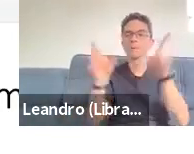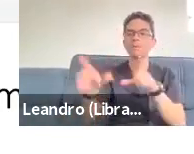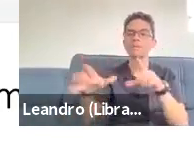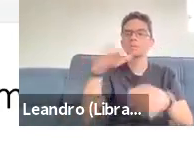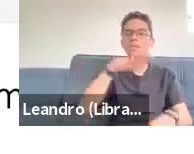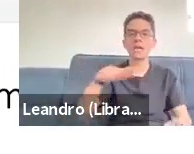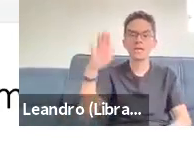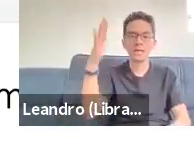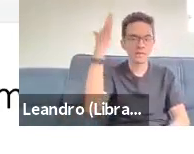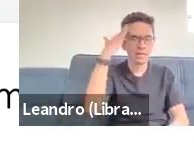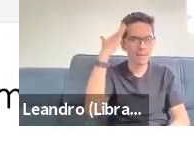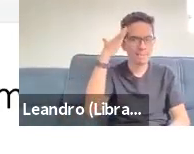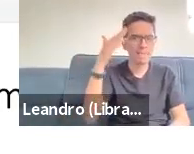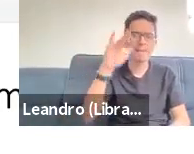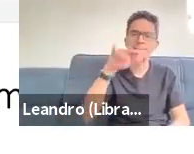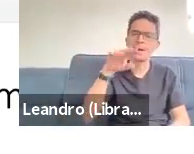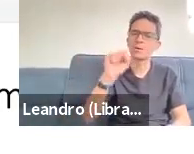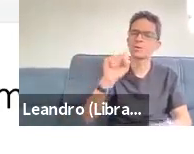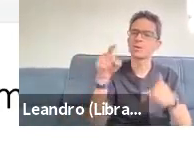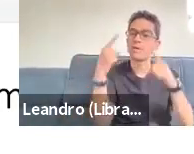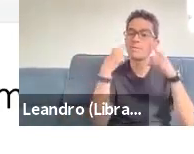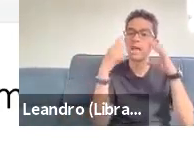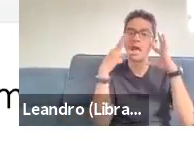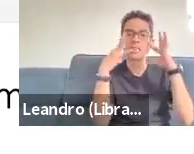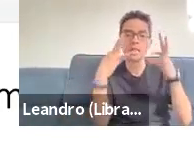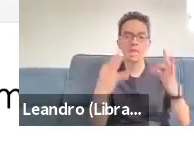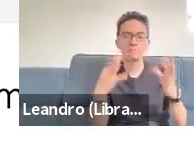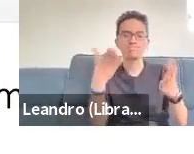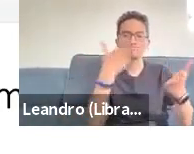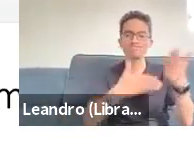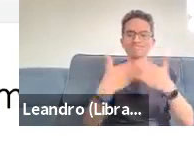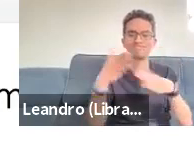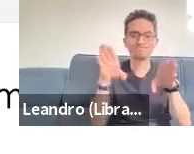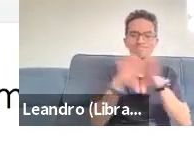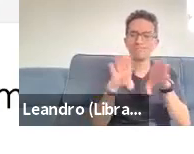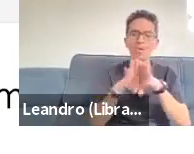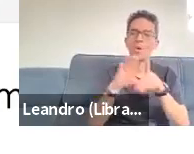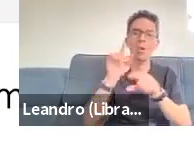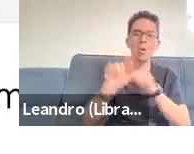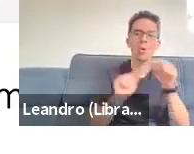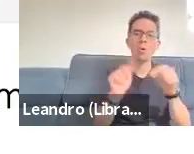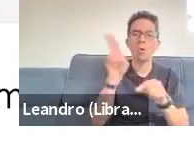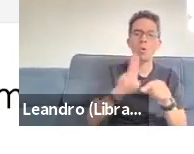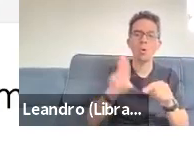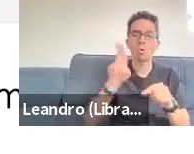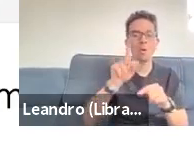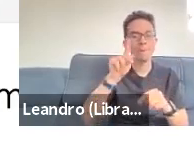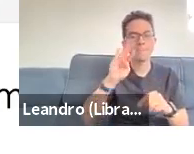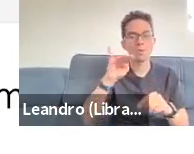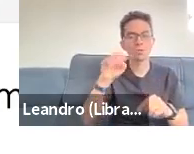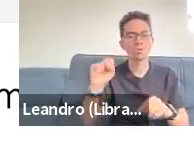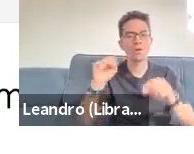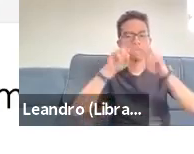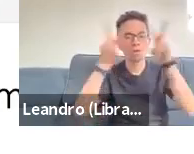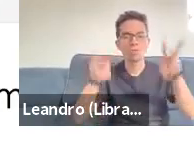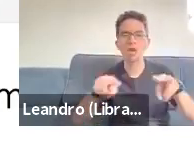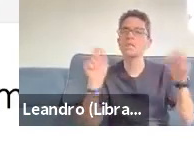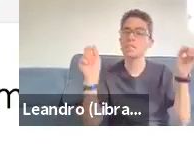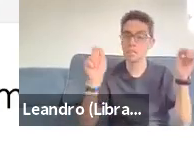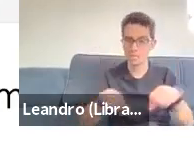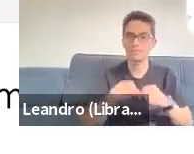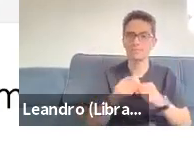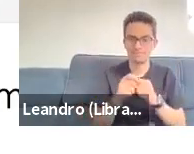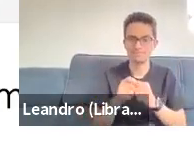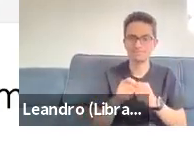protocol that particularly concentrated on the behaviors around the red African cherry trees. Seeing,